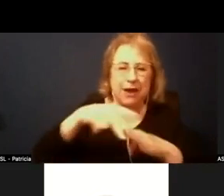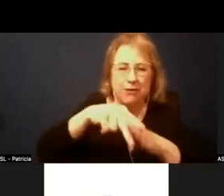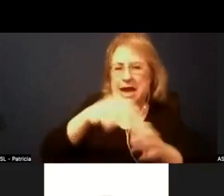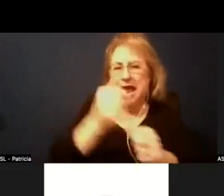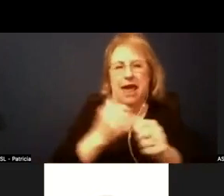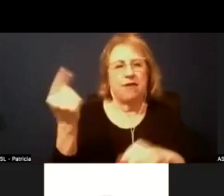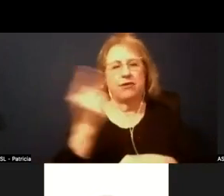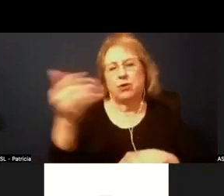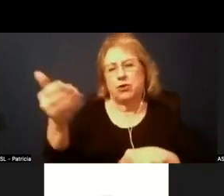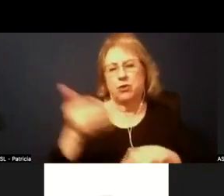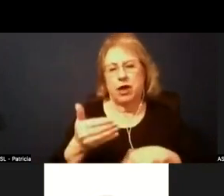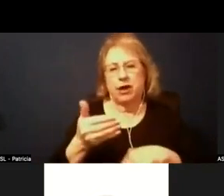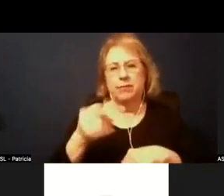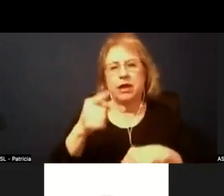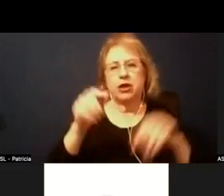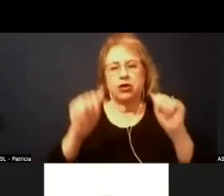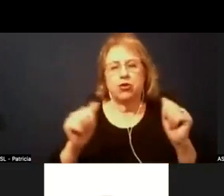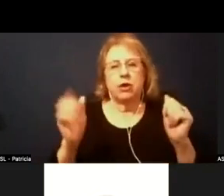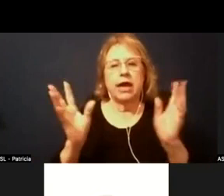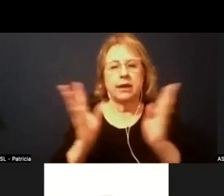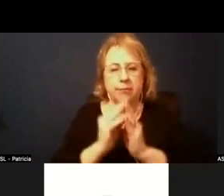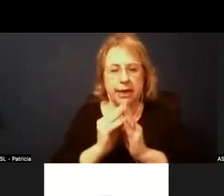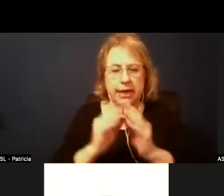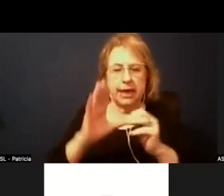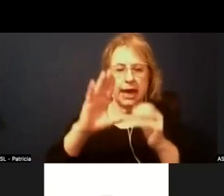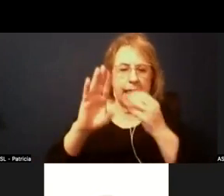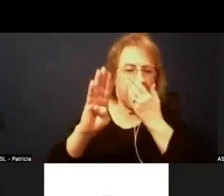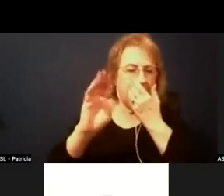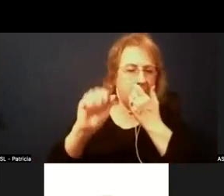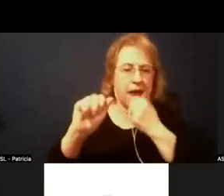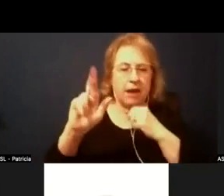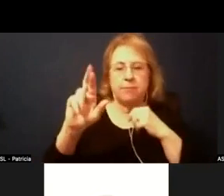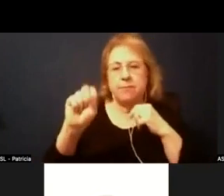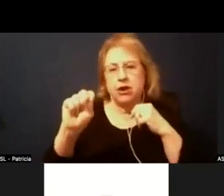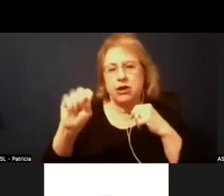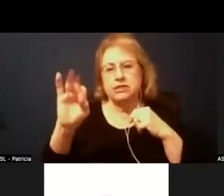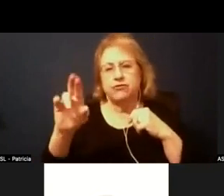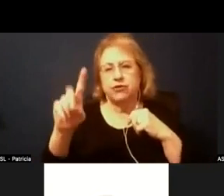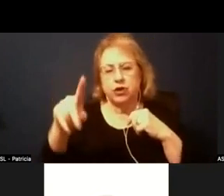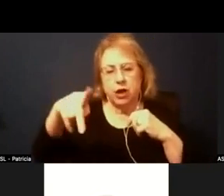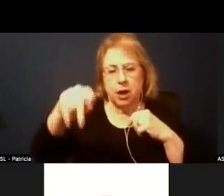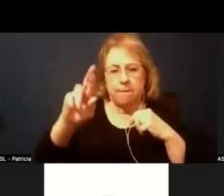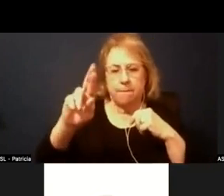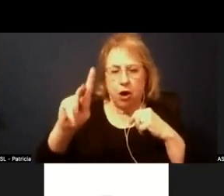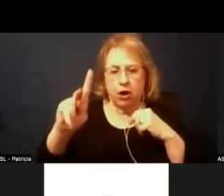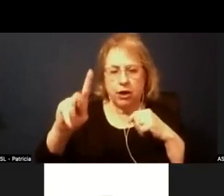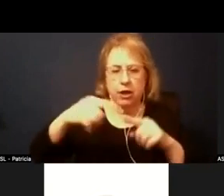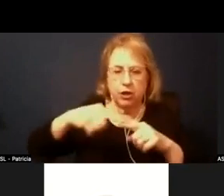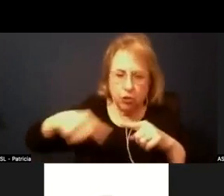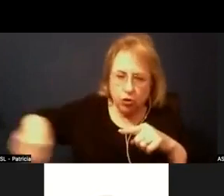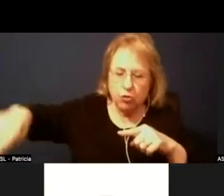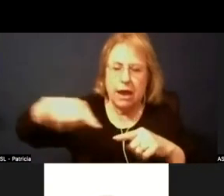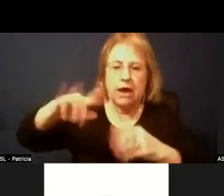And if you're interested, the meetup is at Beresford Park in San Mateo. And you're going to loop around to Central Park and